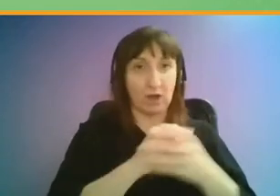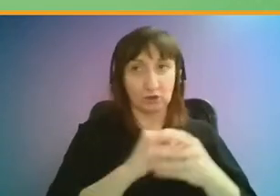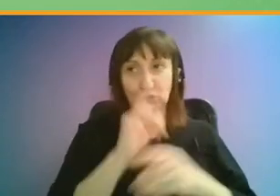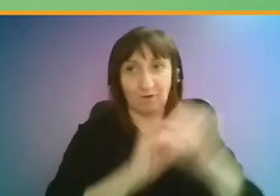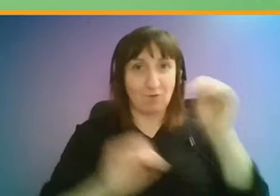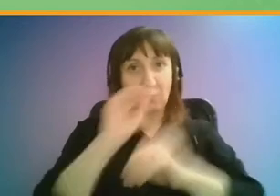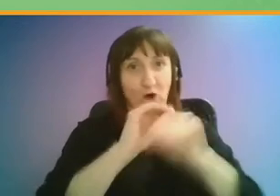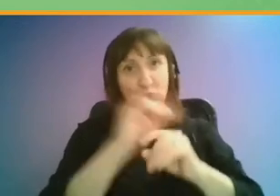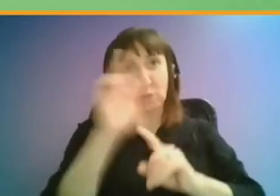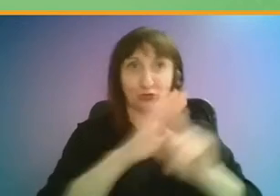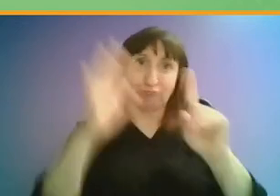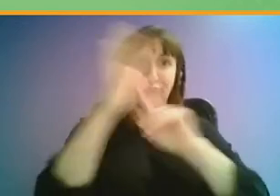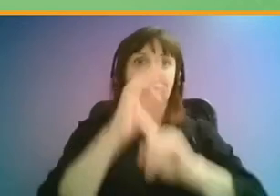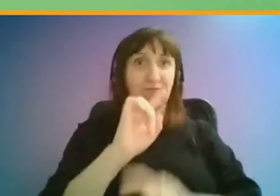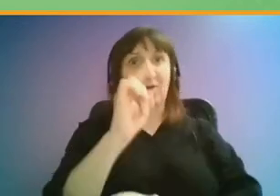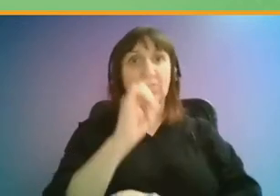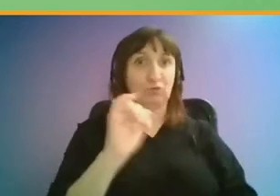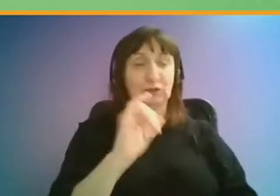out of your priorities?